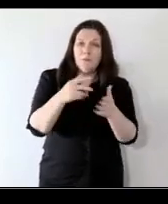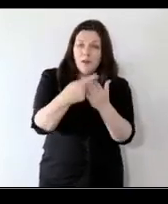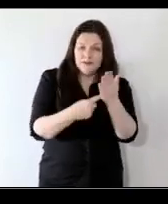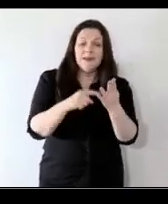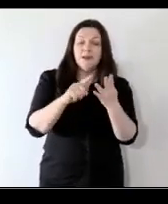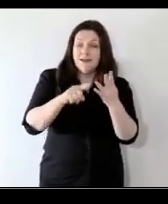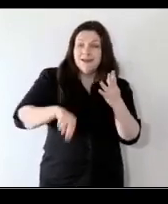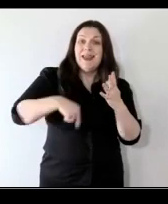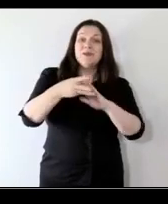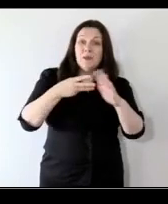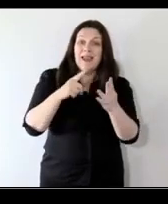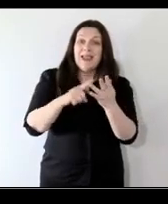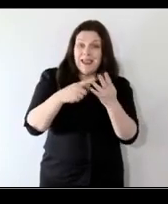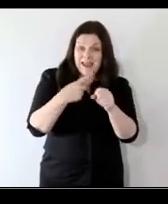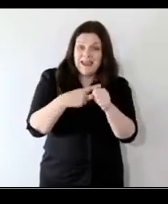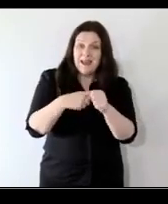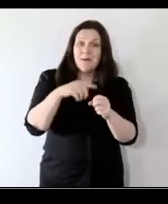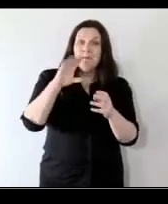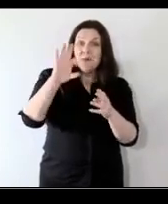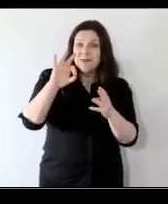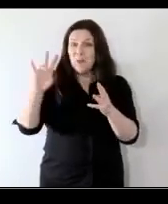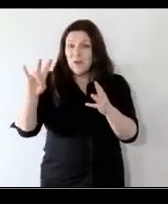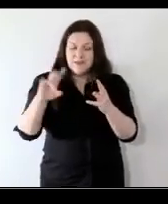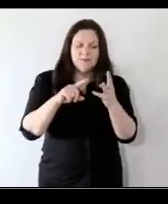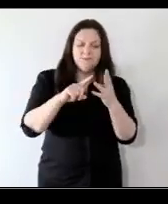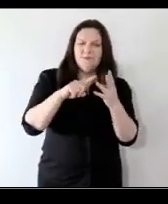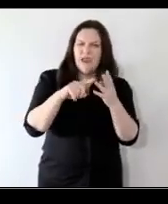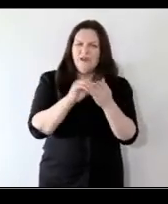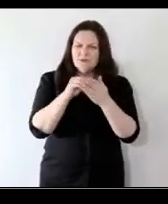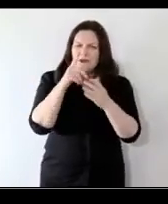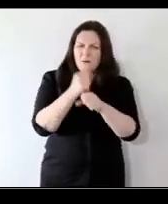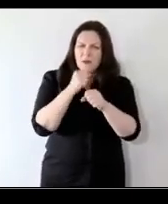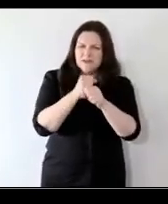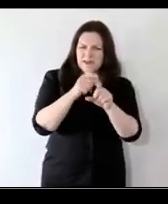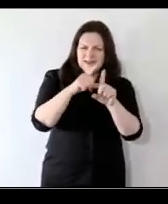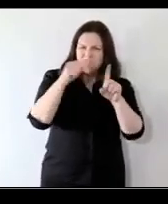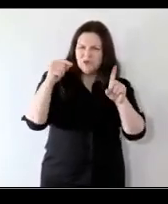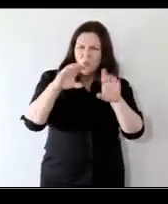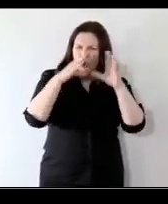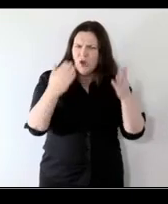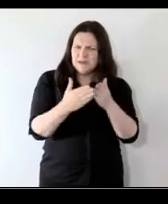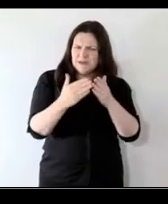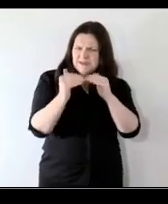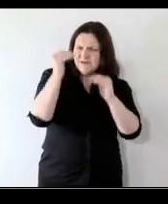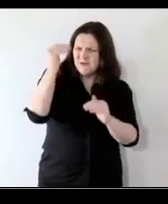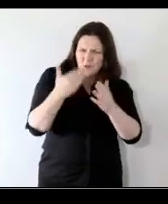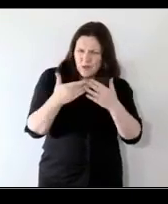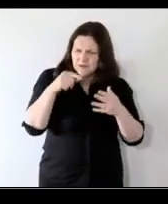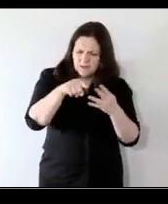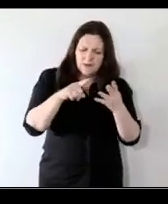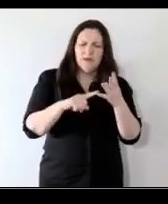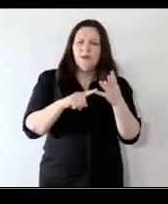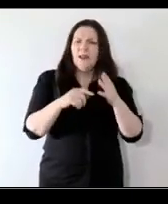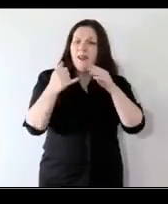and Wednesday again, making connections or digitally divided disadvantage in the digital world and that final session will be